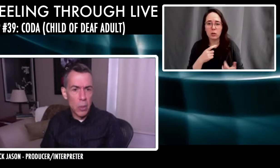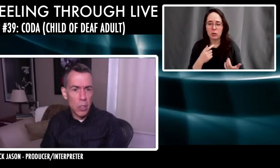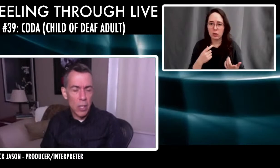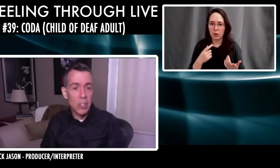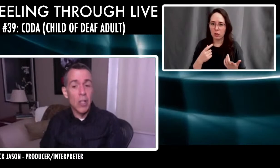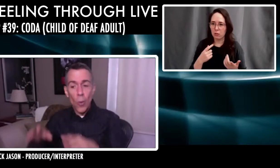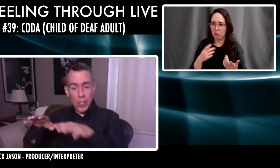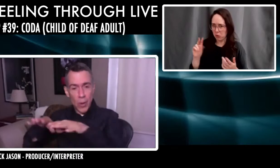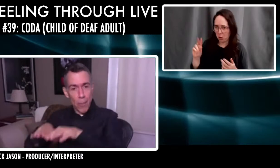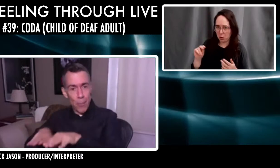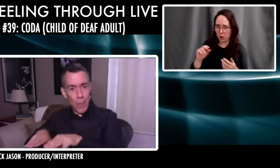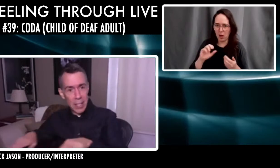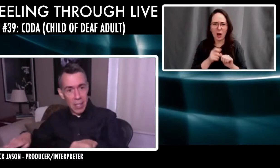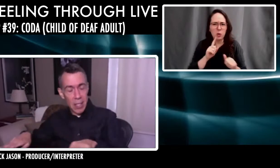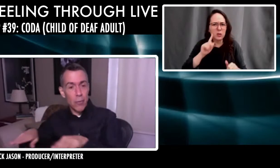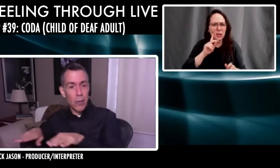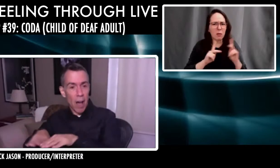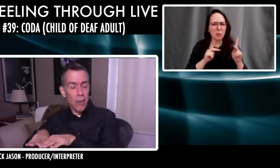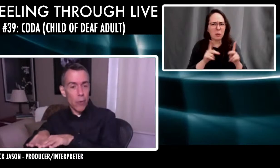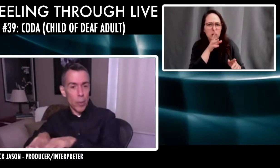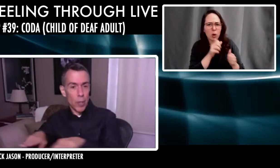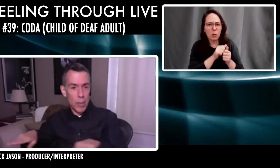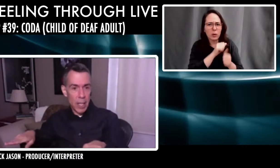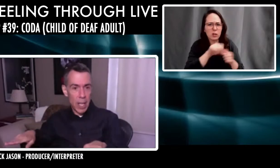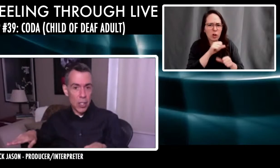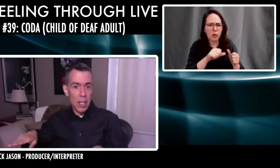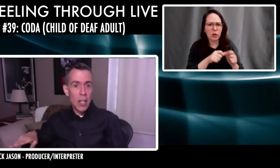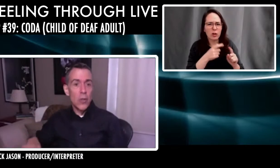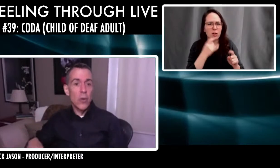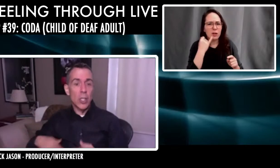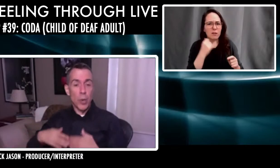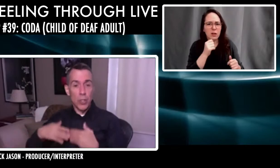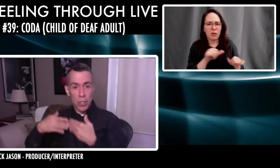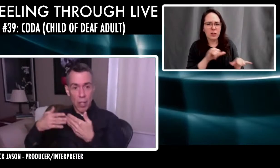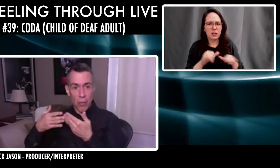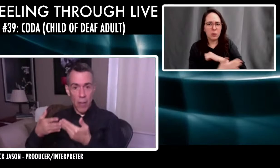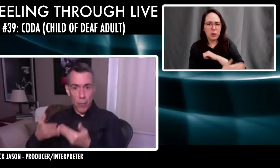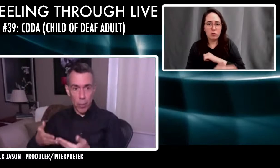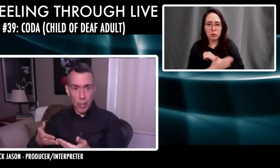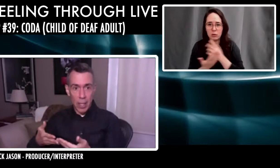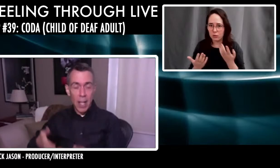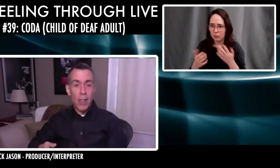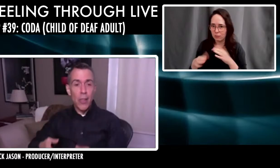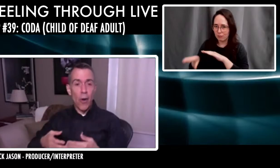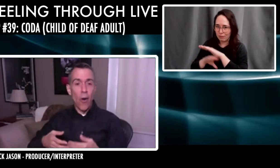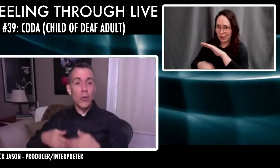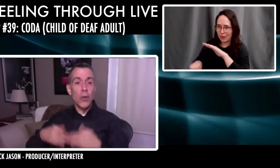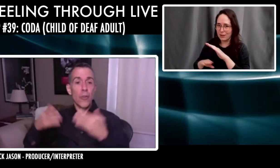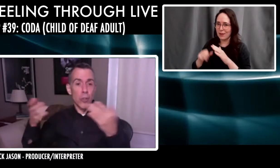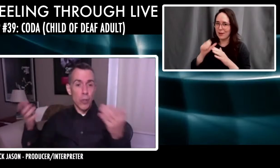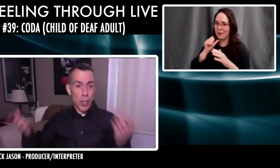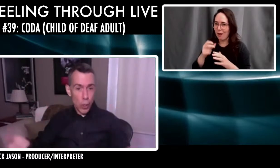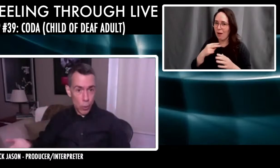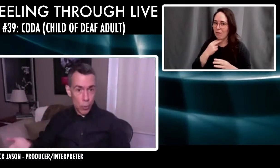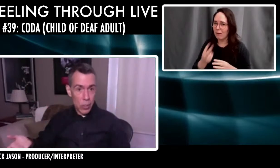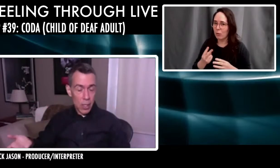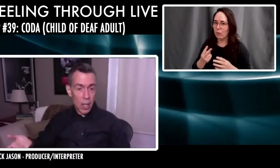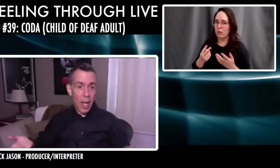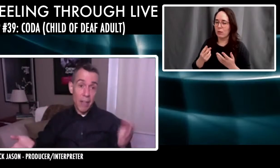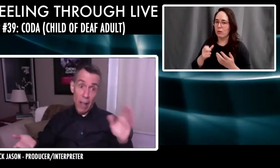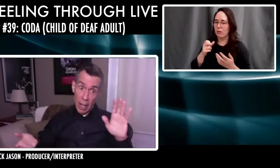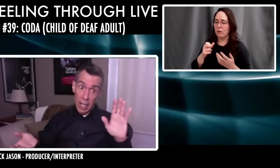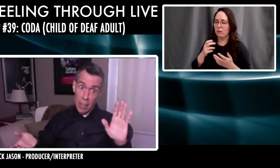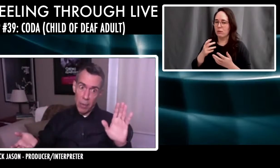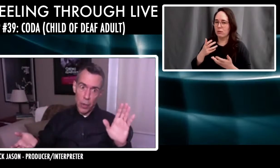countries talk to each other? So, cause you have a basis of non-verbal communication. You can express yourself non-verbally. There are universal cues,